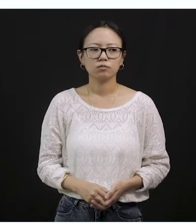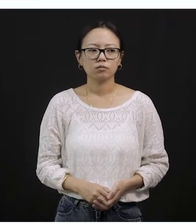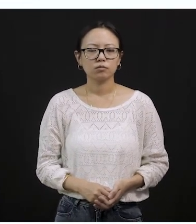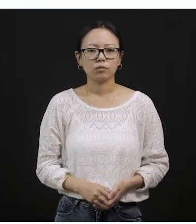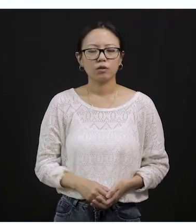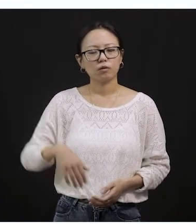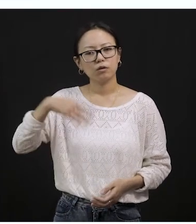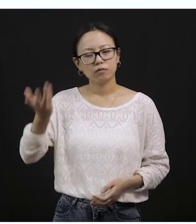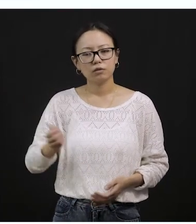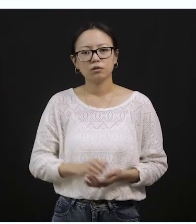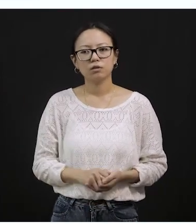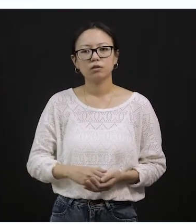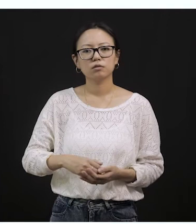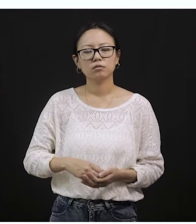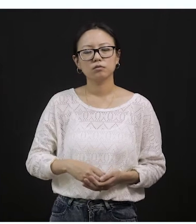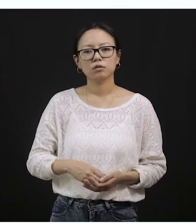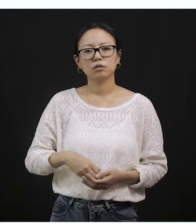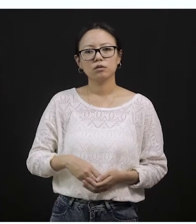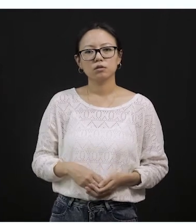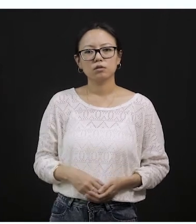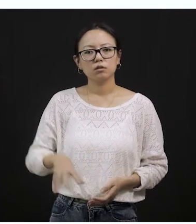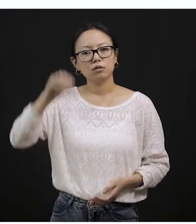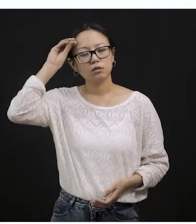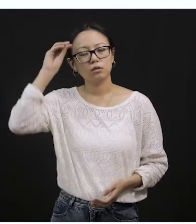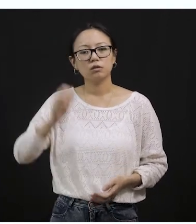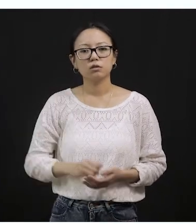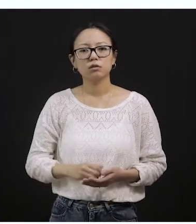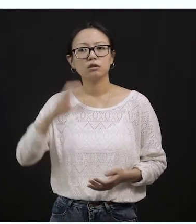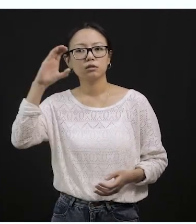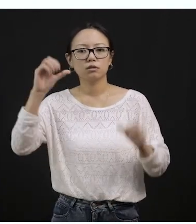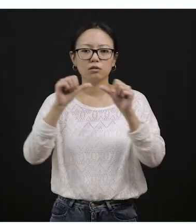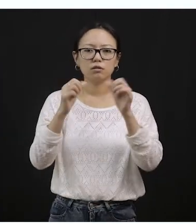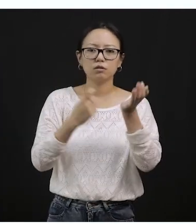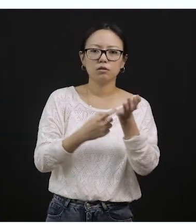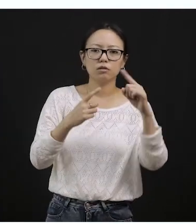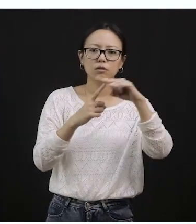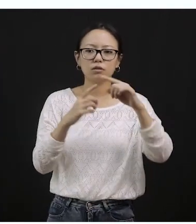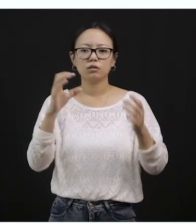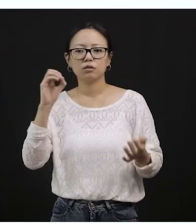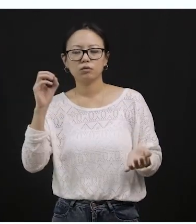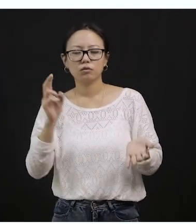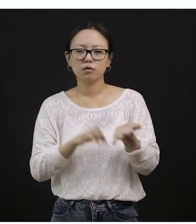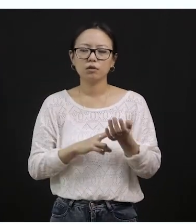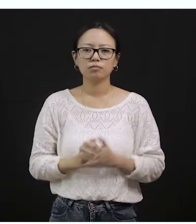here, after that, after the traffic symbols, we learned about cartoons. Remember, I love cartoons was the next